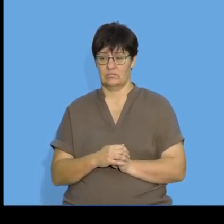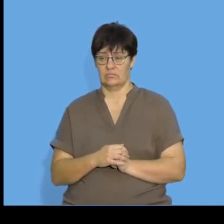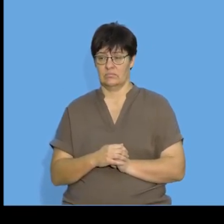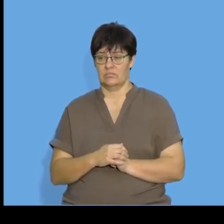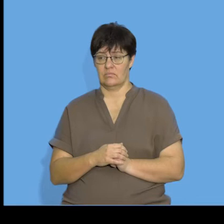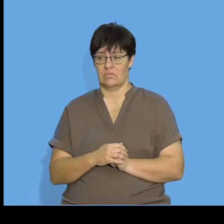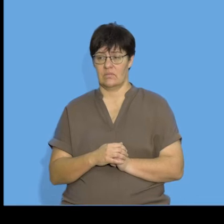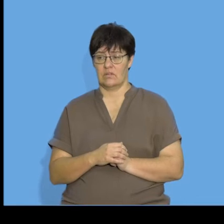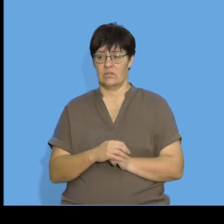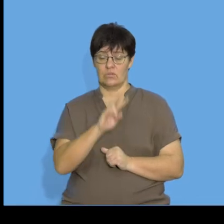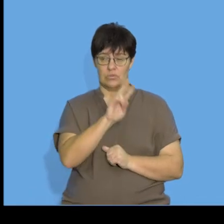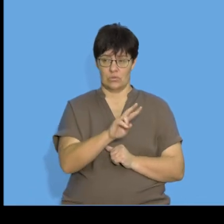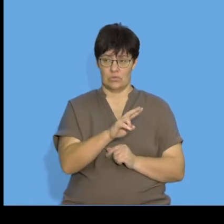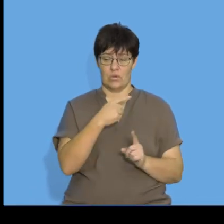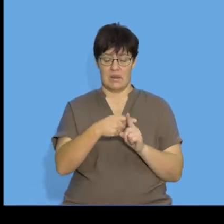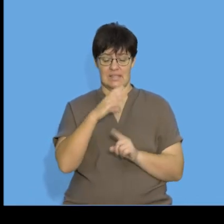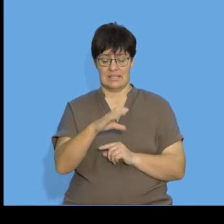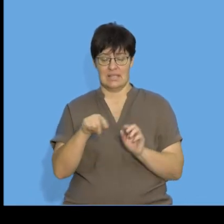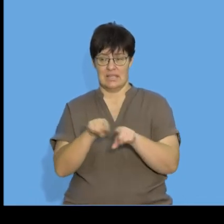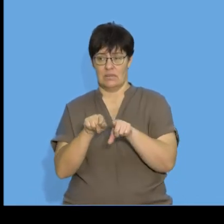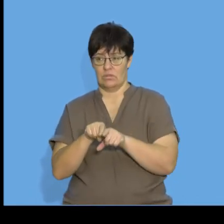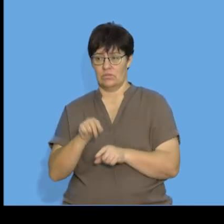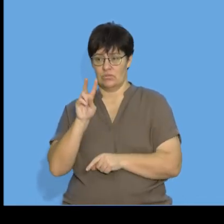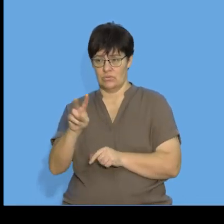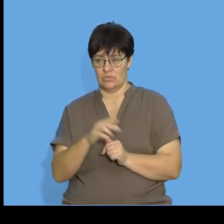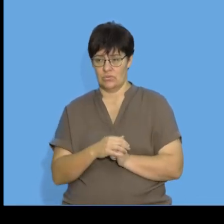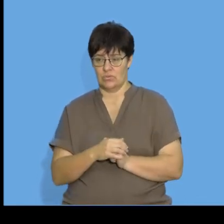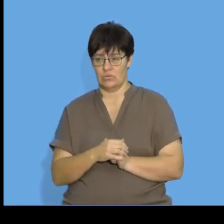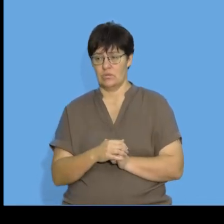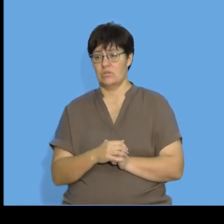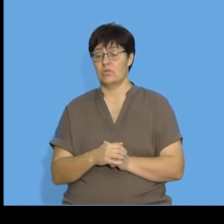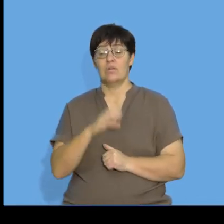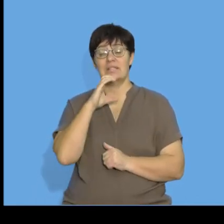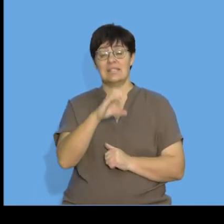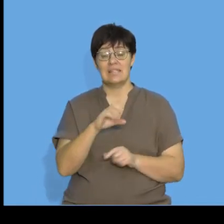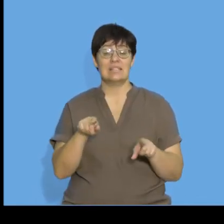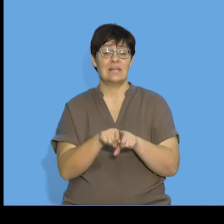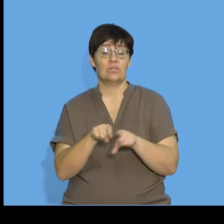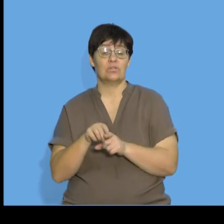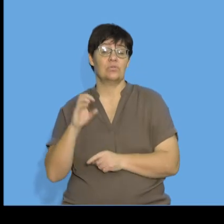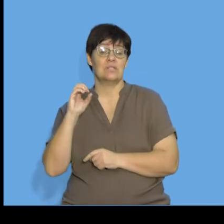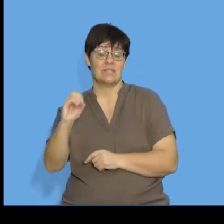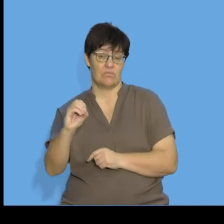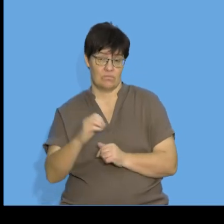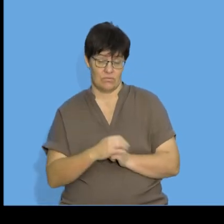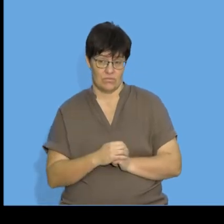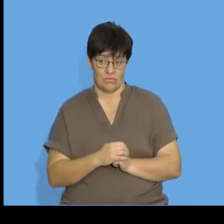what's going to happen is I'm going to have that 2 plus c is equal to 2 so actually c is equal to 0